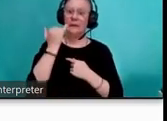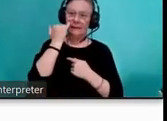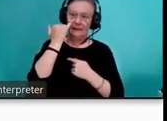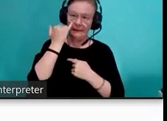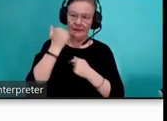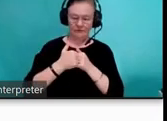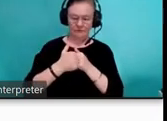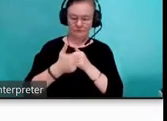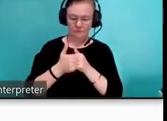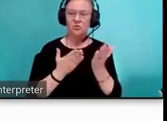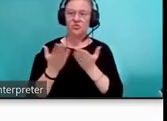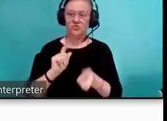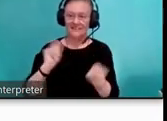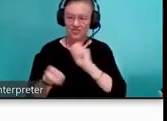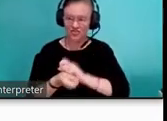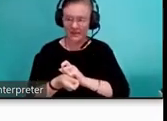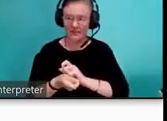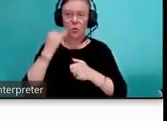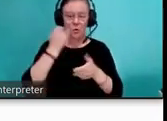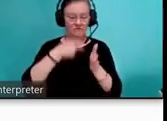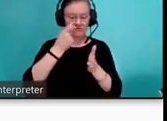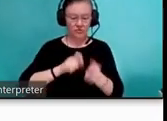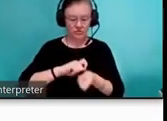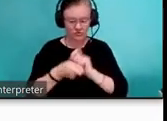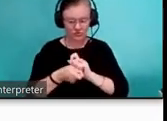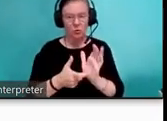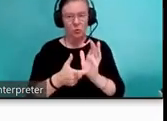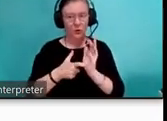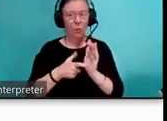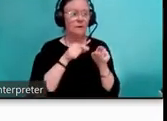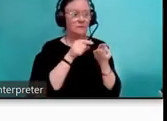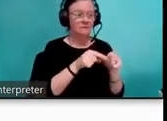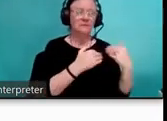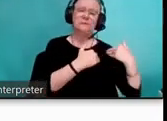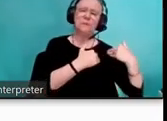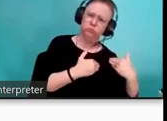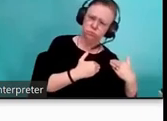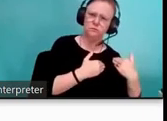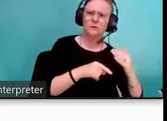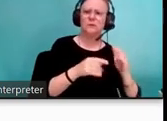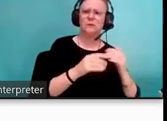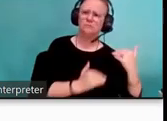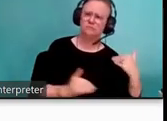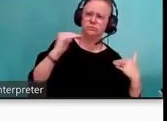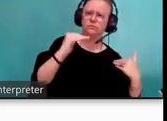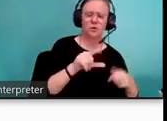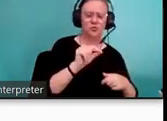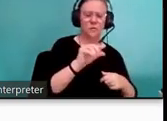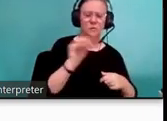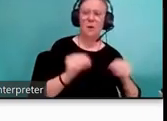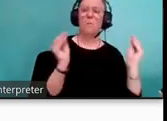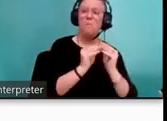major service change and or fair change require a minority population to bear adverse effects 20% or greater